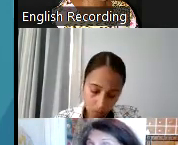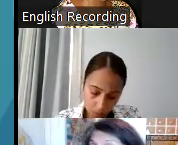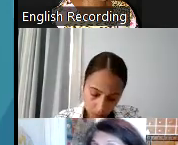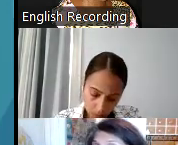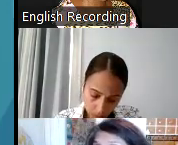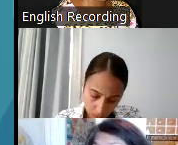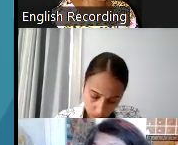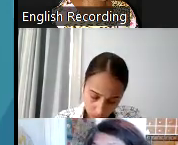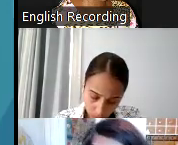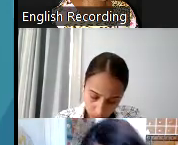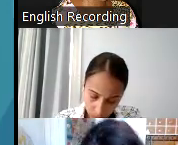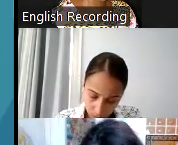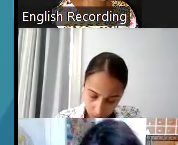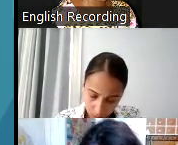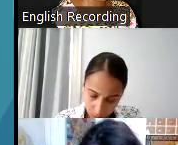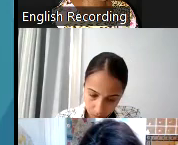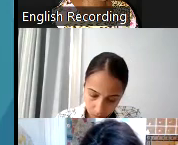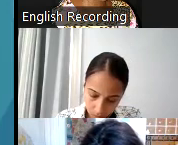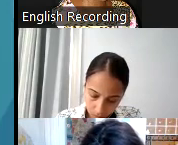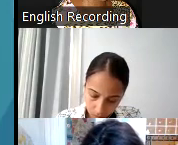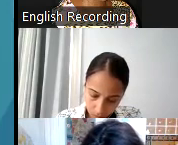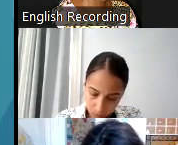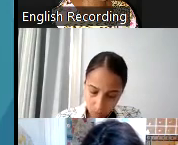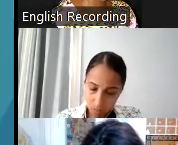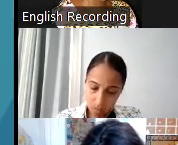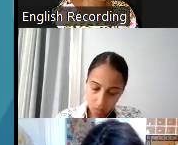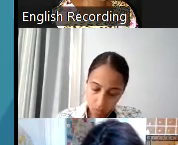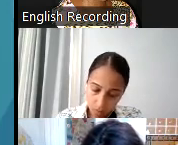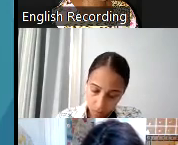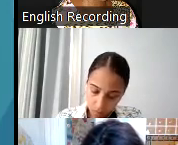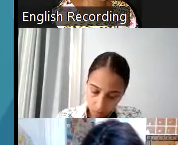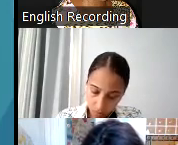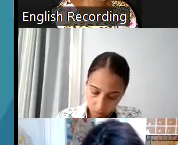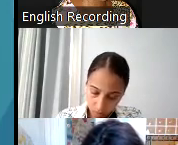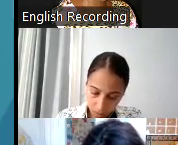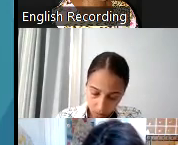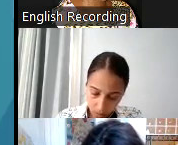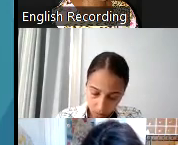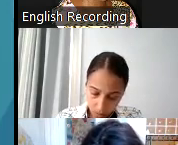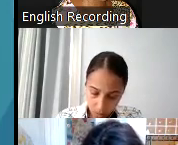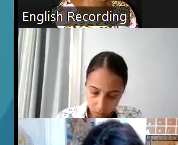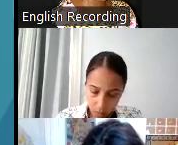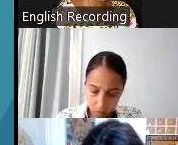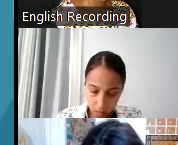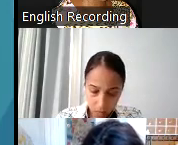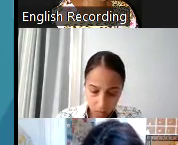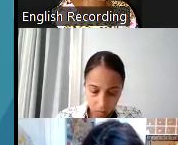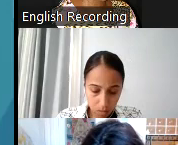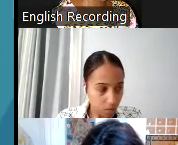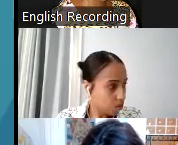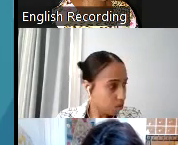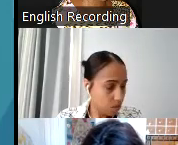maybe having census block groups as an anchor, but